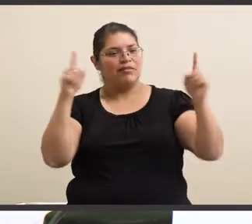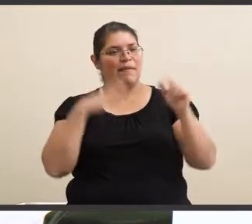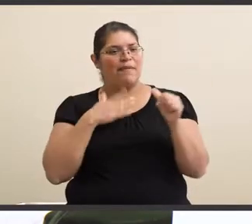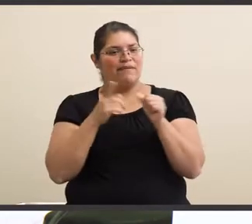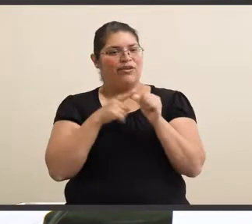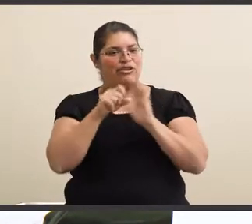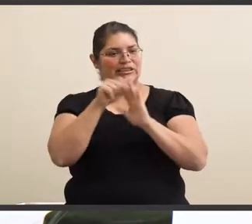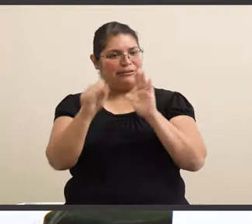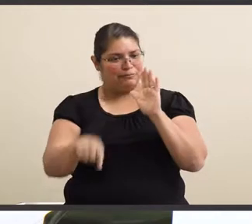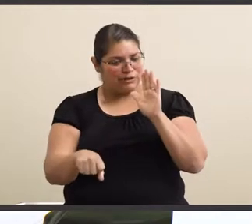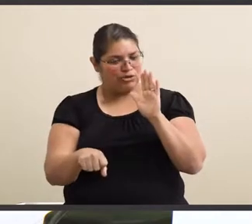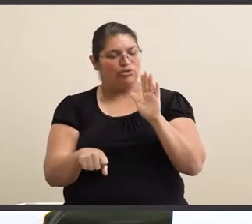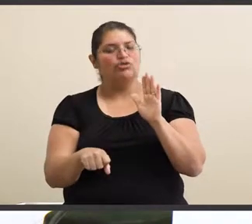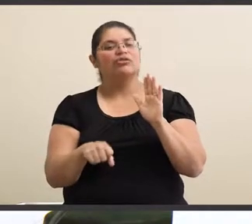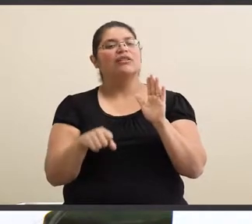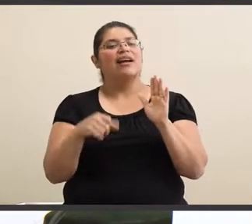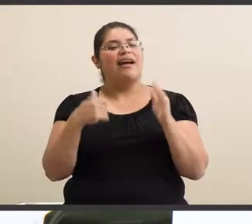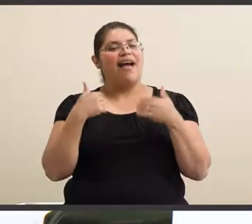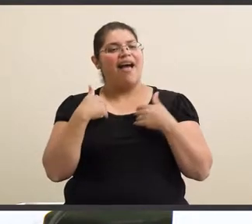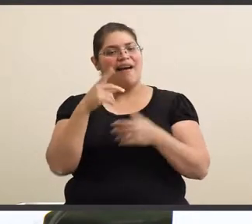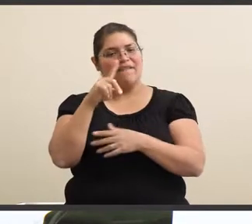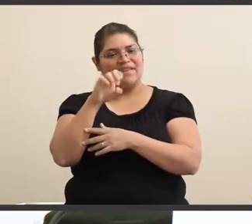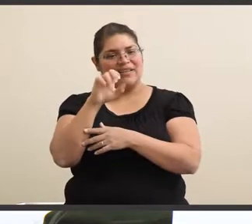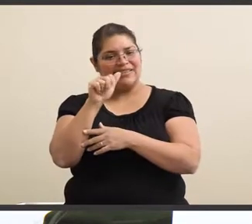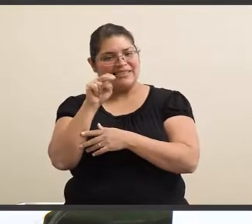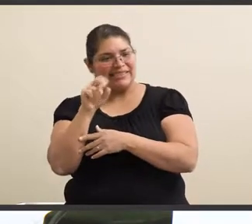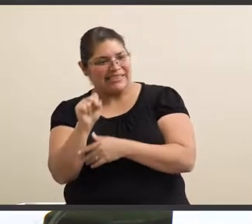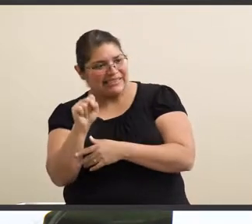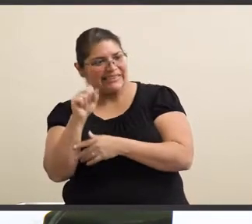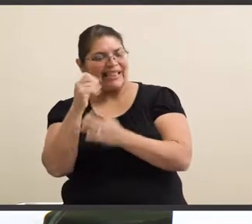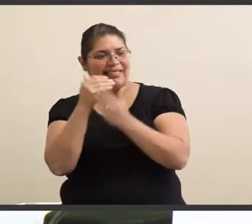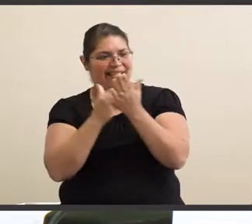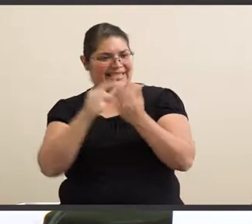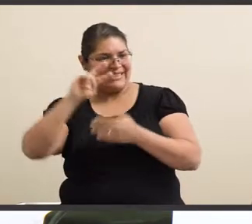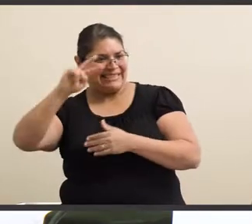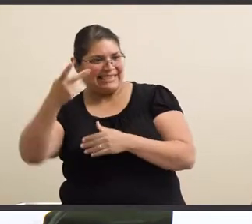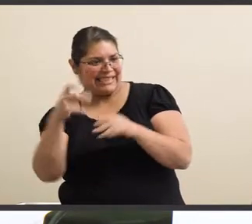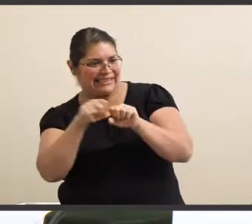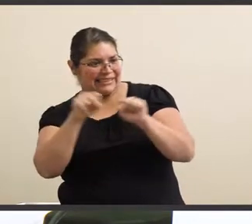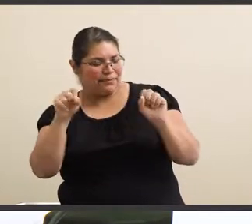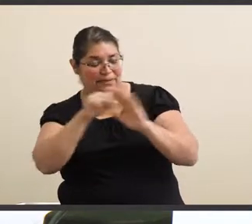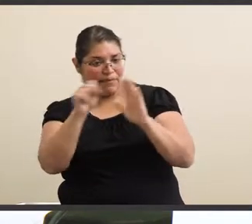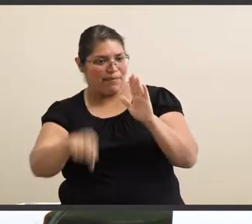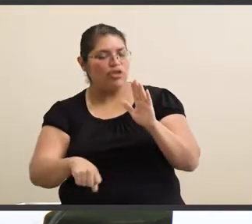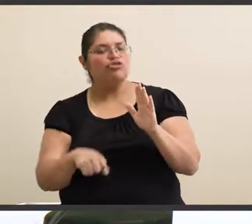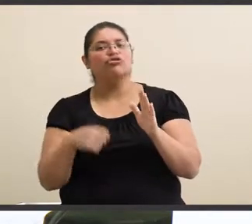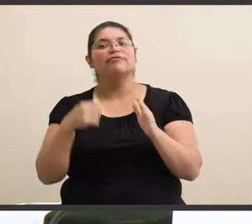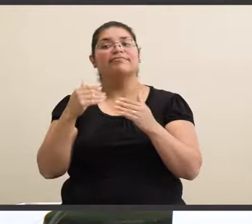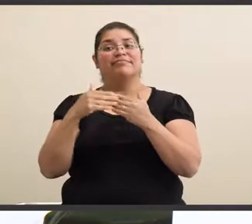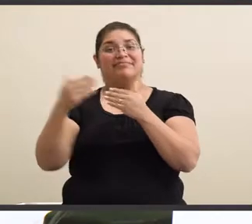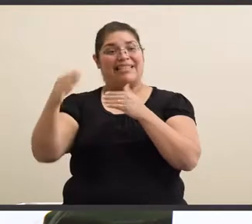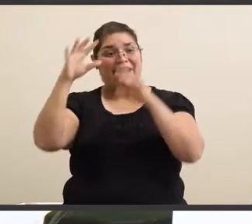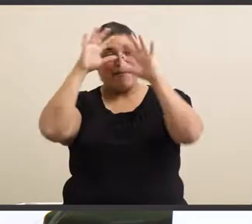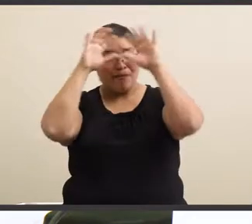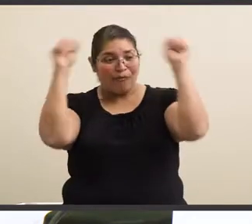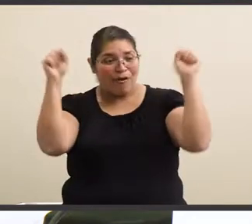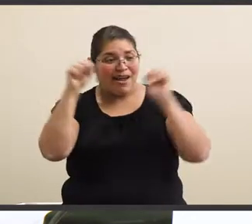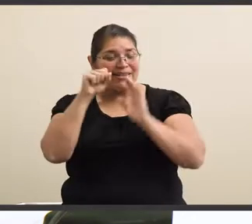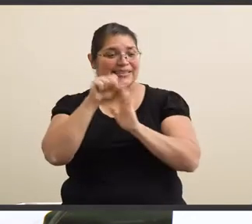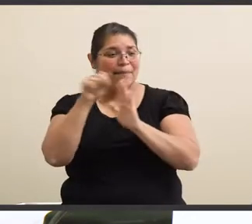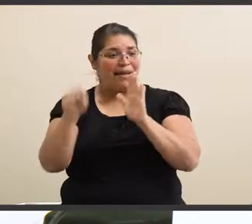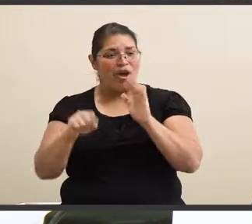first semester and I got the Dean's List and the second semester. I ended up getting the President's List, all A's,